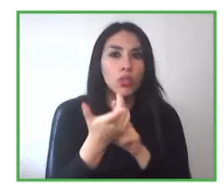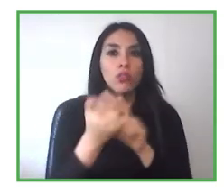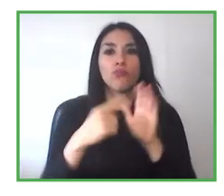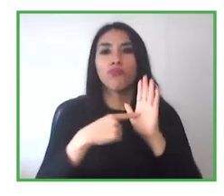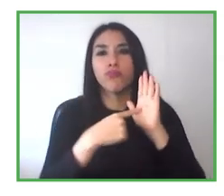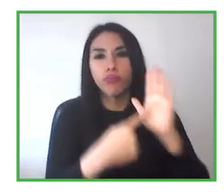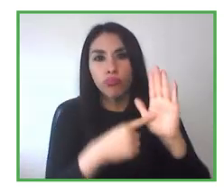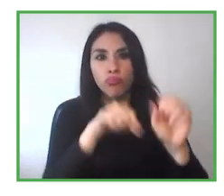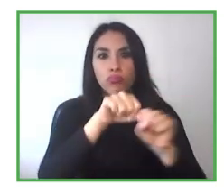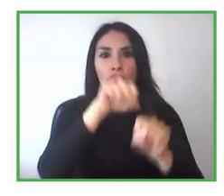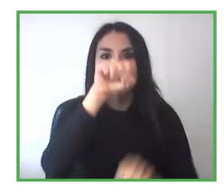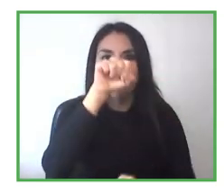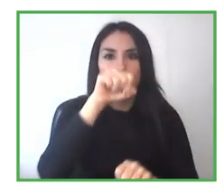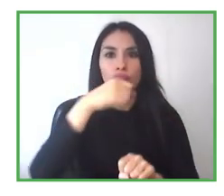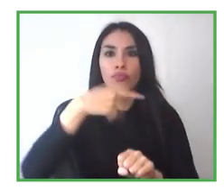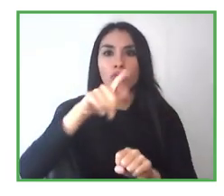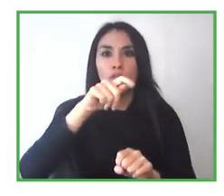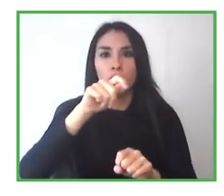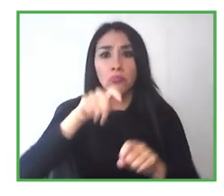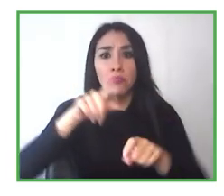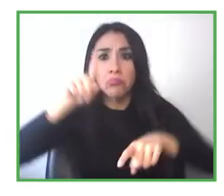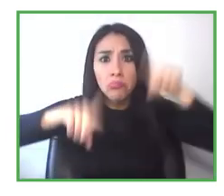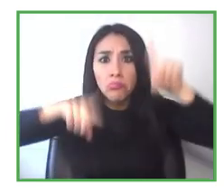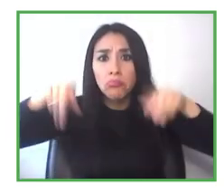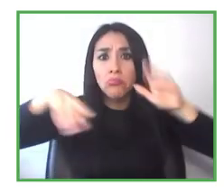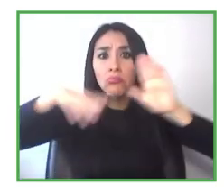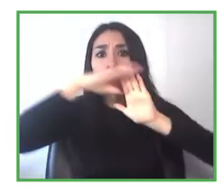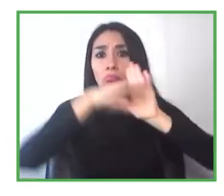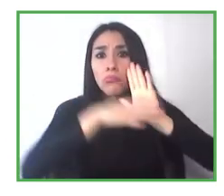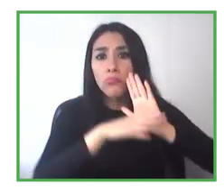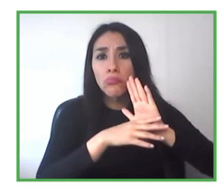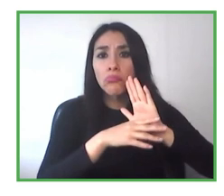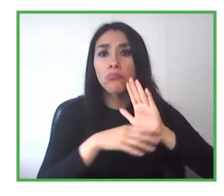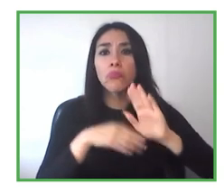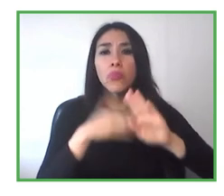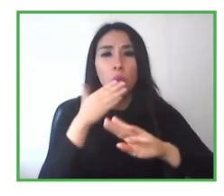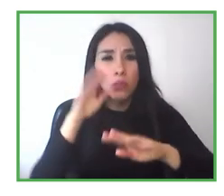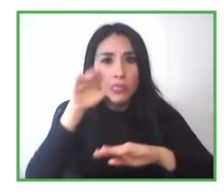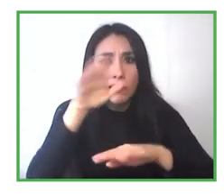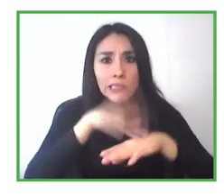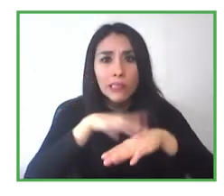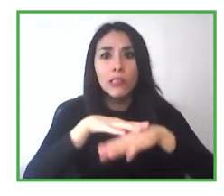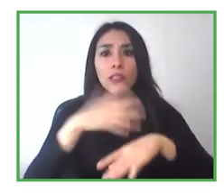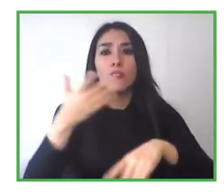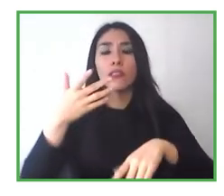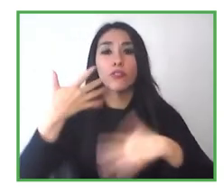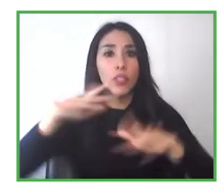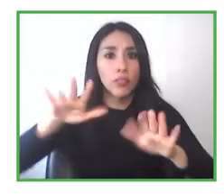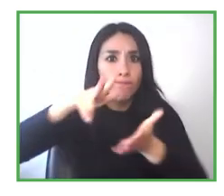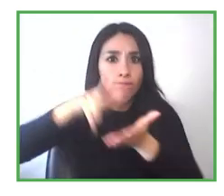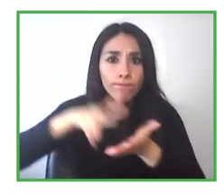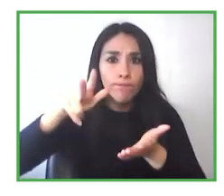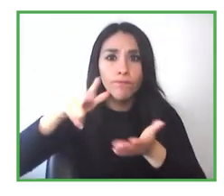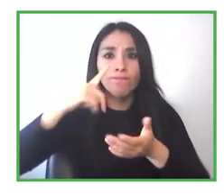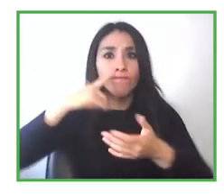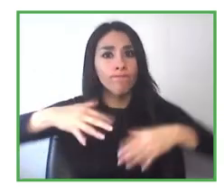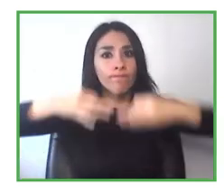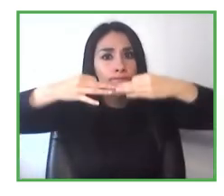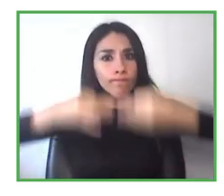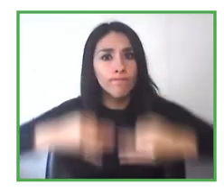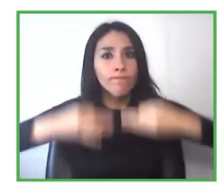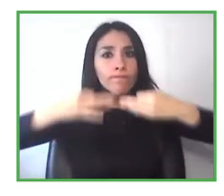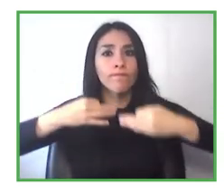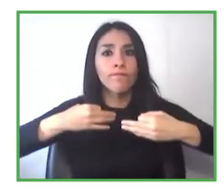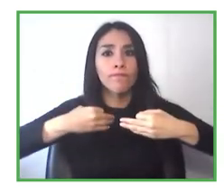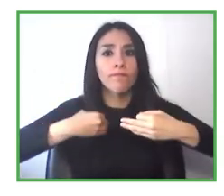certain conditions or minimum conditions. For example, it's a contract under the working code for at least